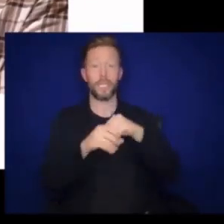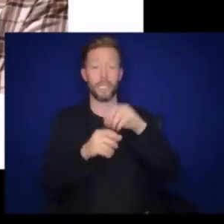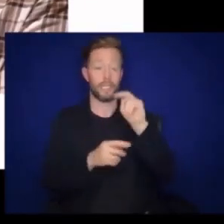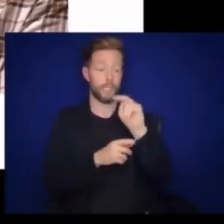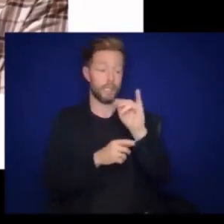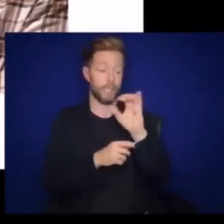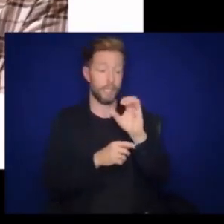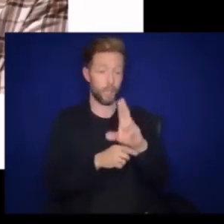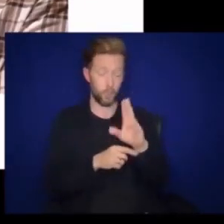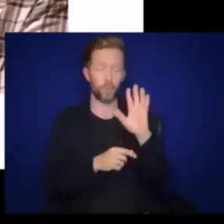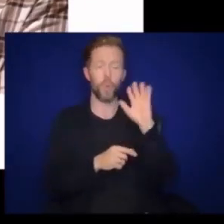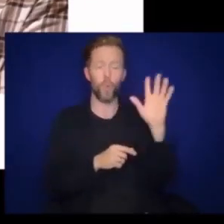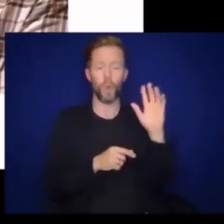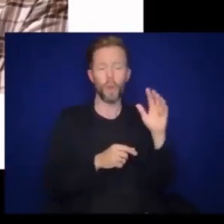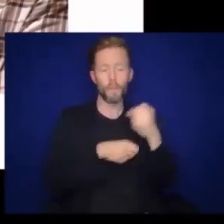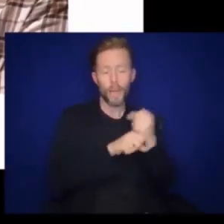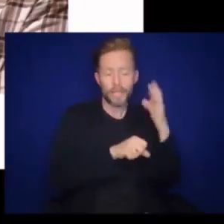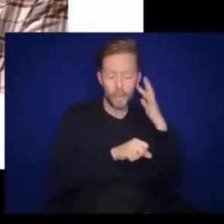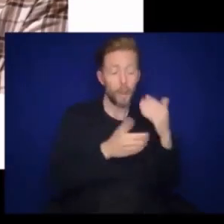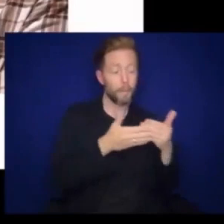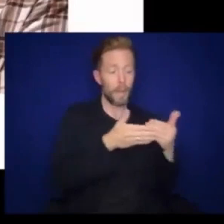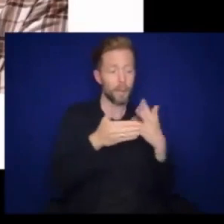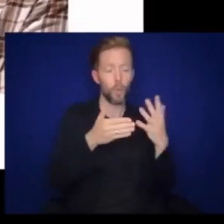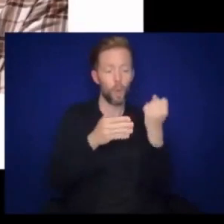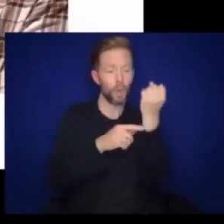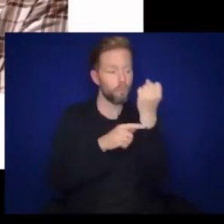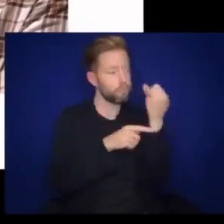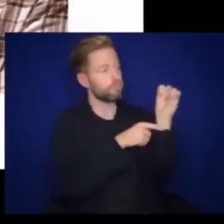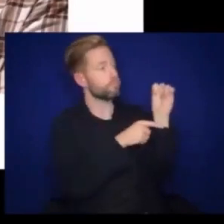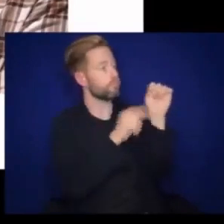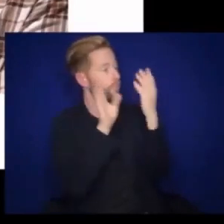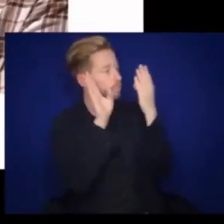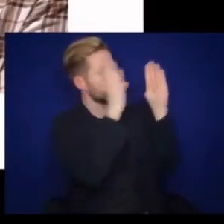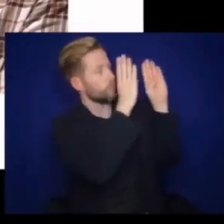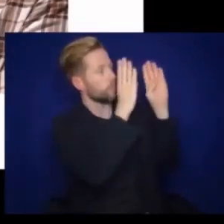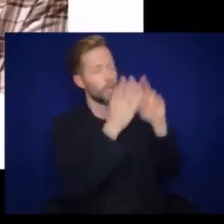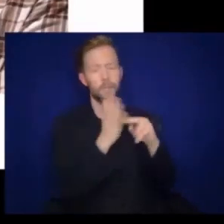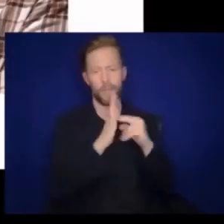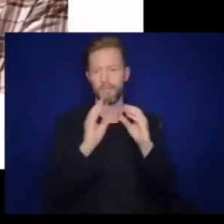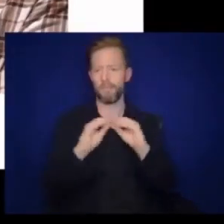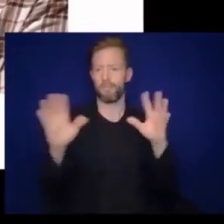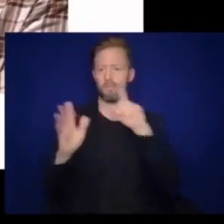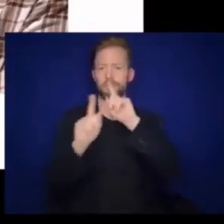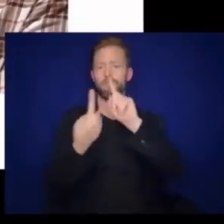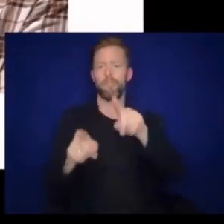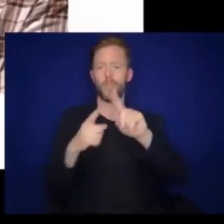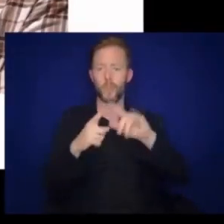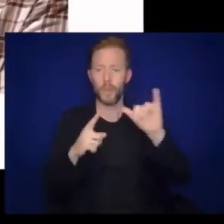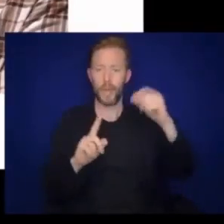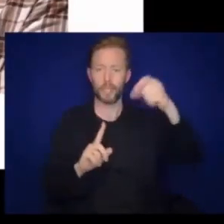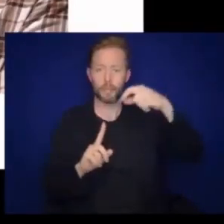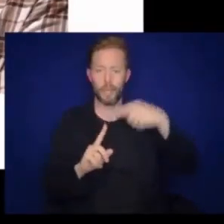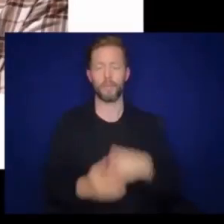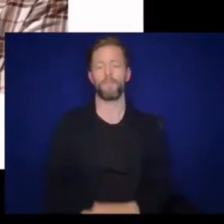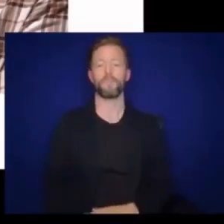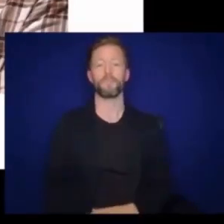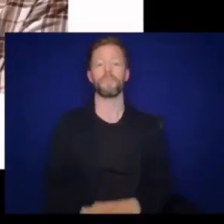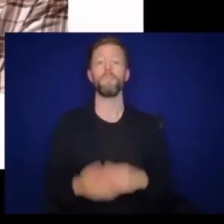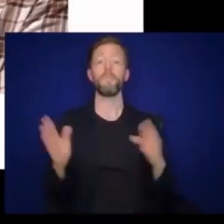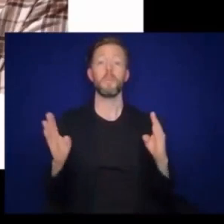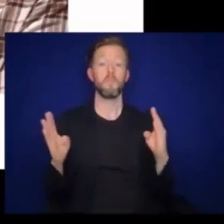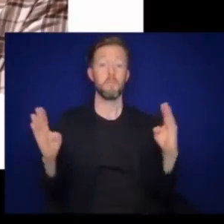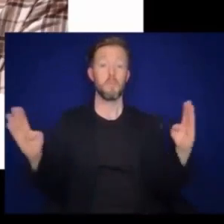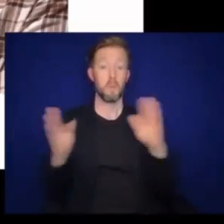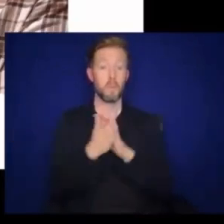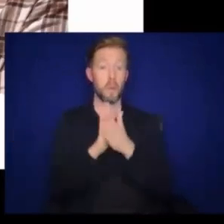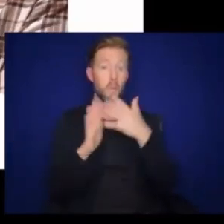turn their head toward sounds in the incubator, so we know they're responding to auditory stimuli. As babies get older,